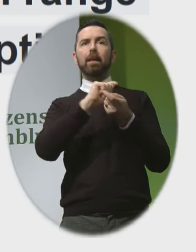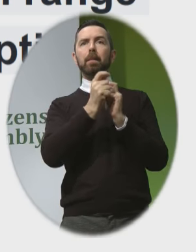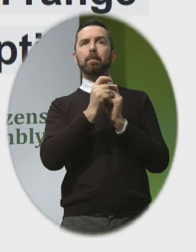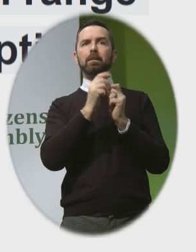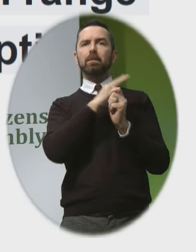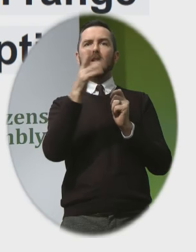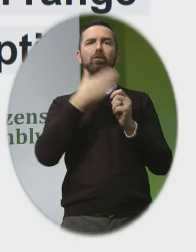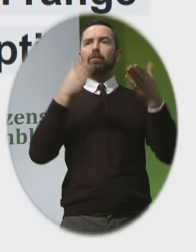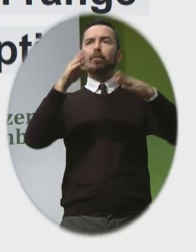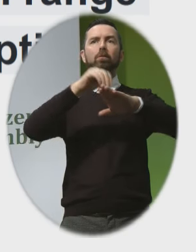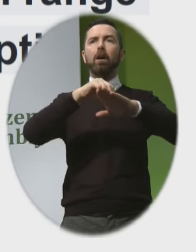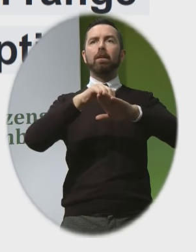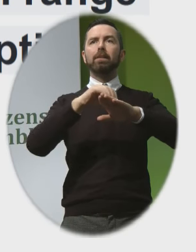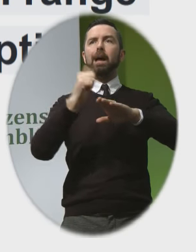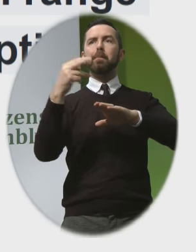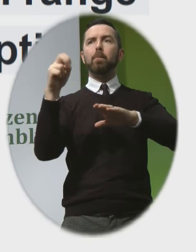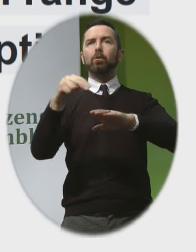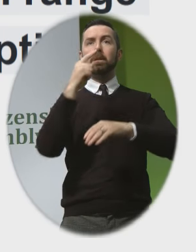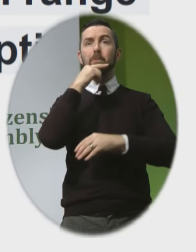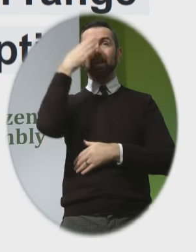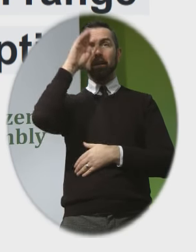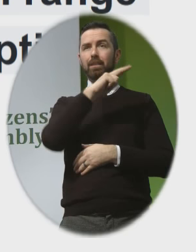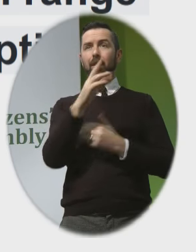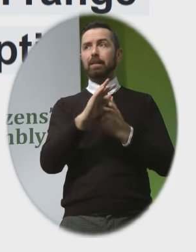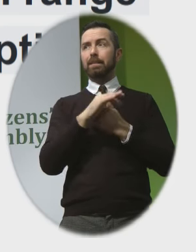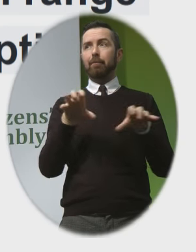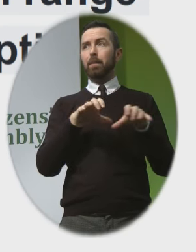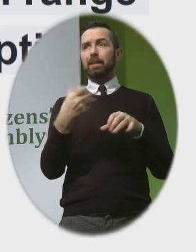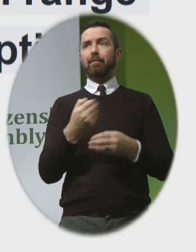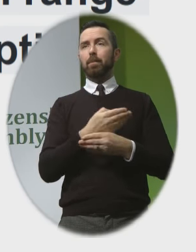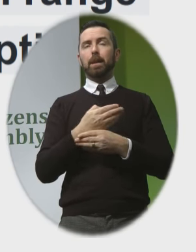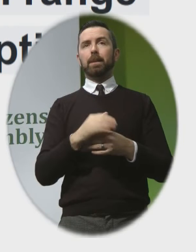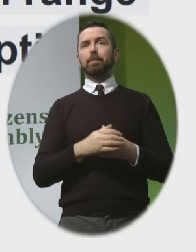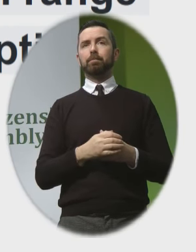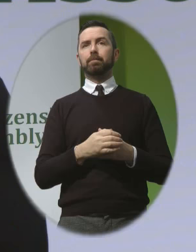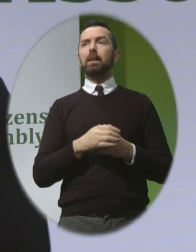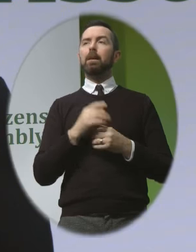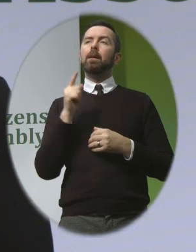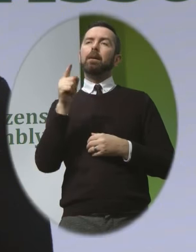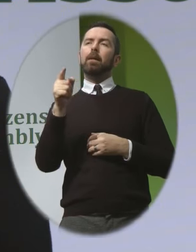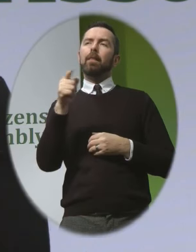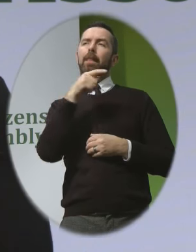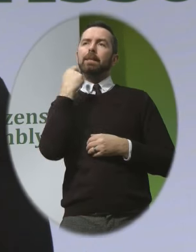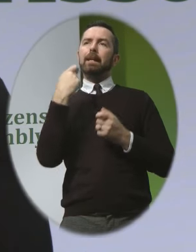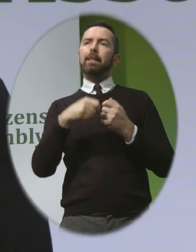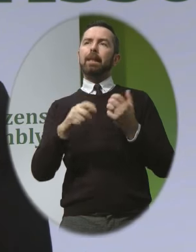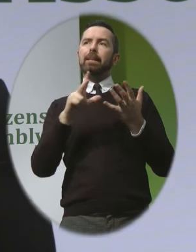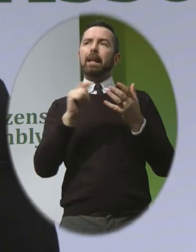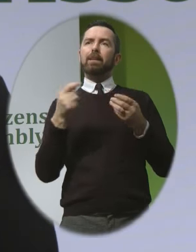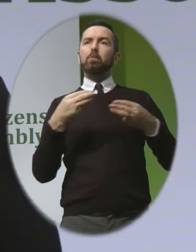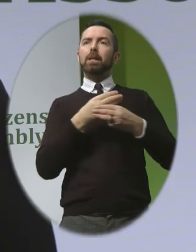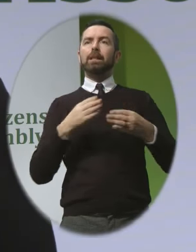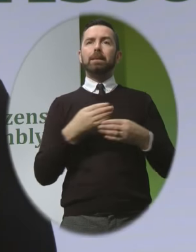ireland is not the safest place in the world to have a baby the claims that the eighth protects women and babies are a complete myth